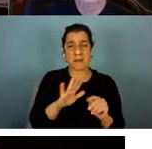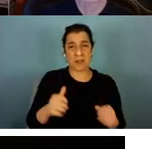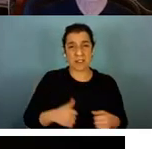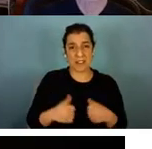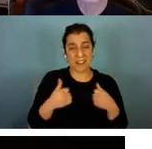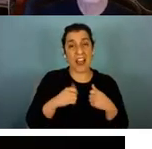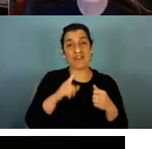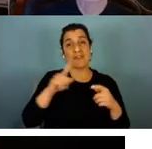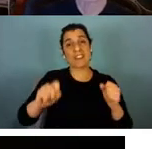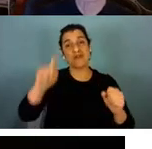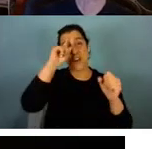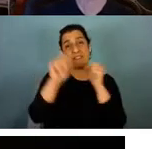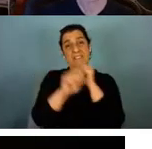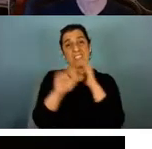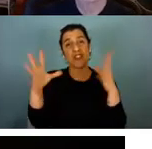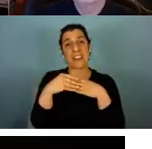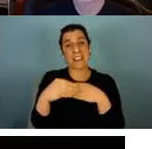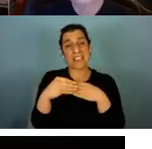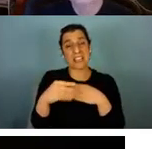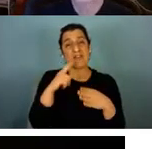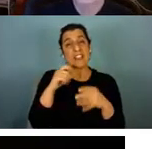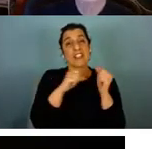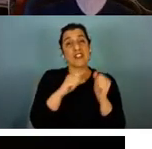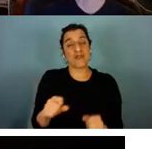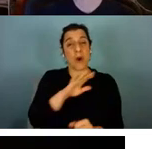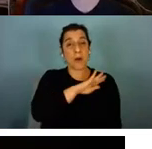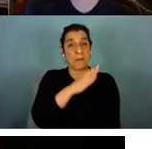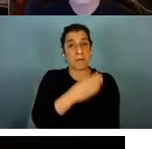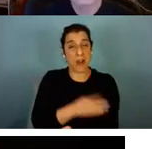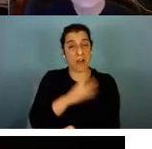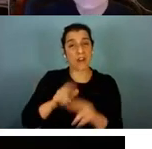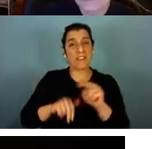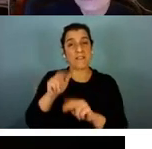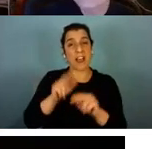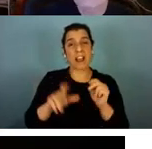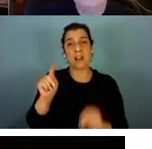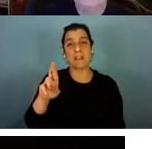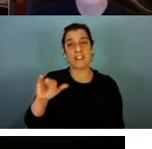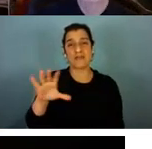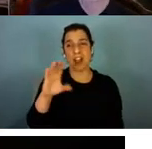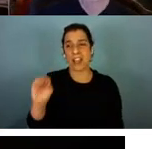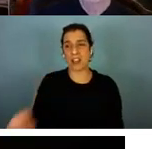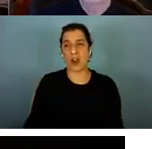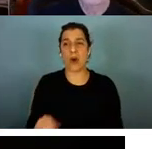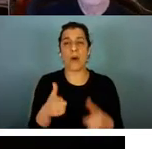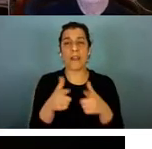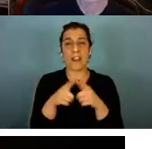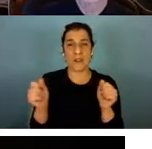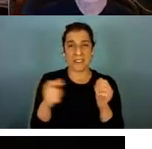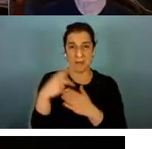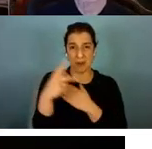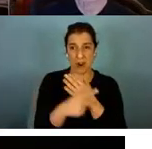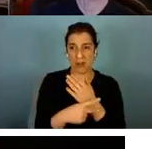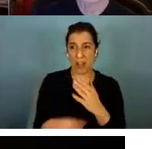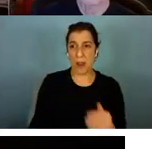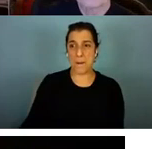leader and an instrumental force in building the Tri-co or Tri-college linguistics program of Swarthmore,